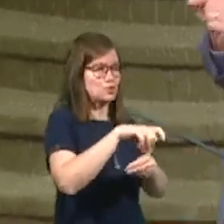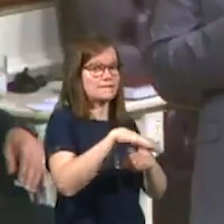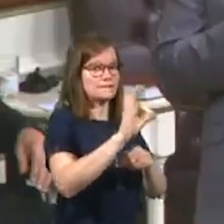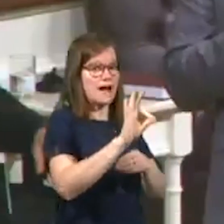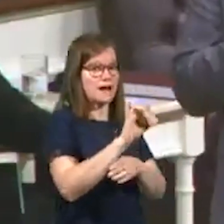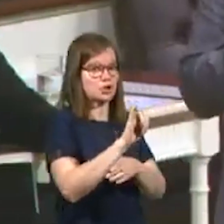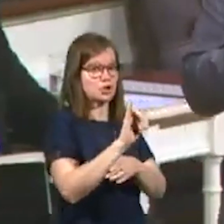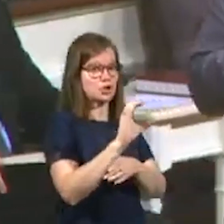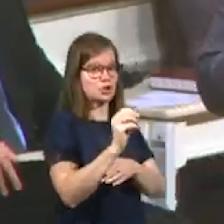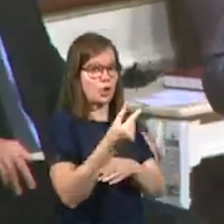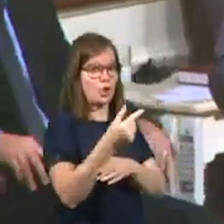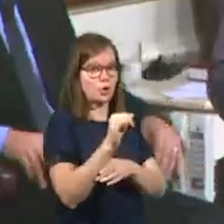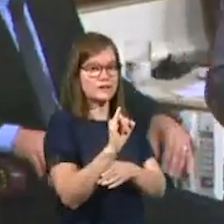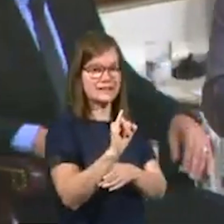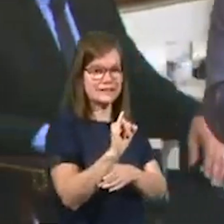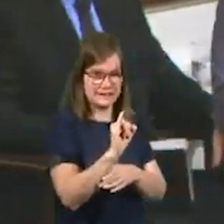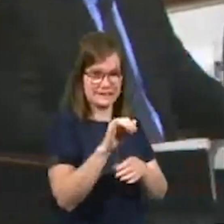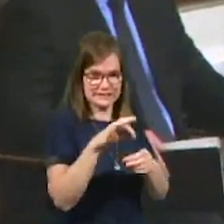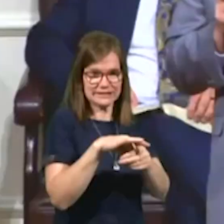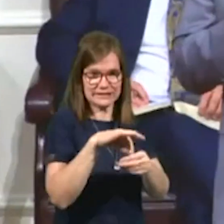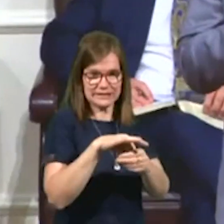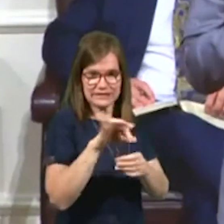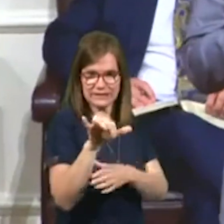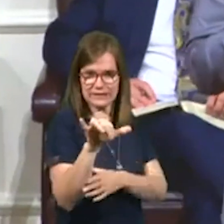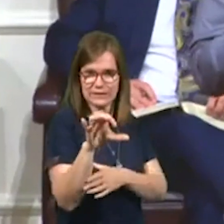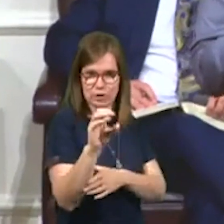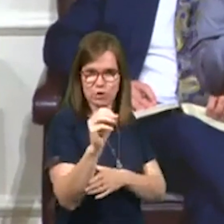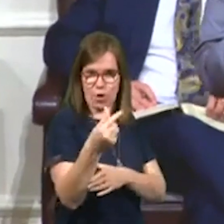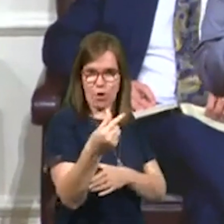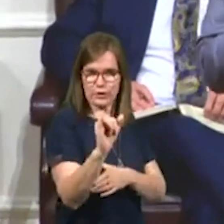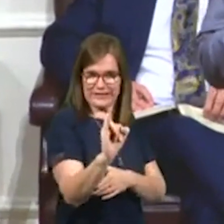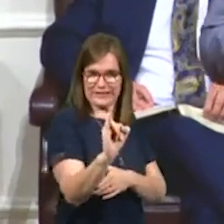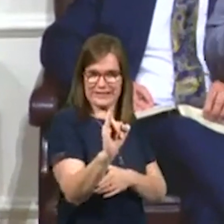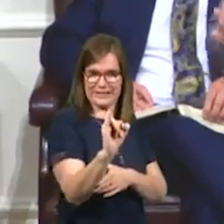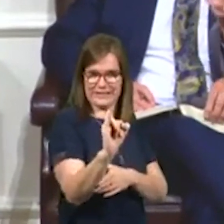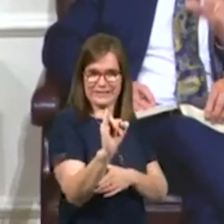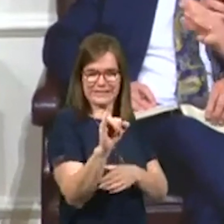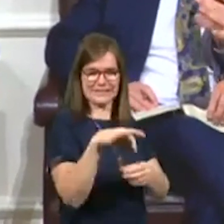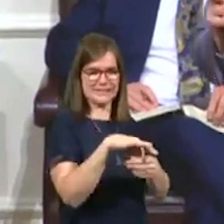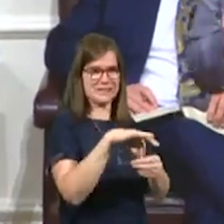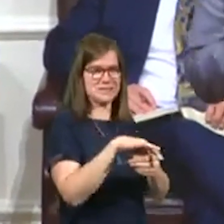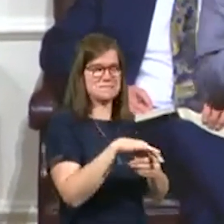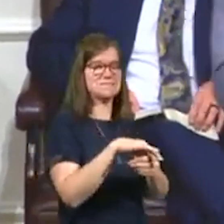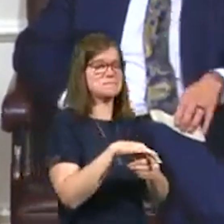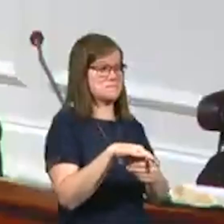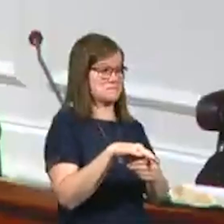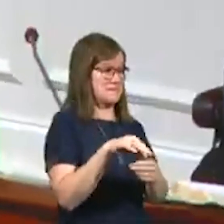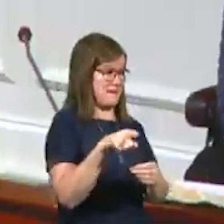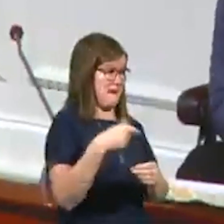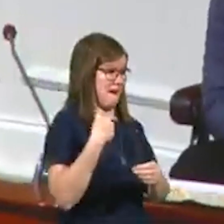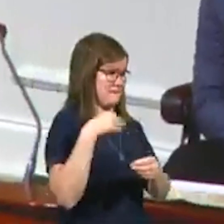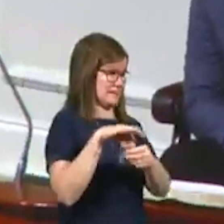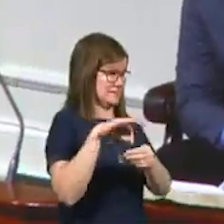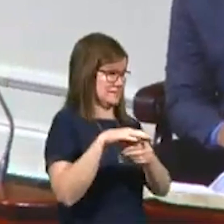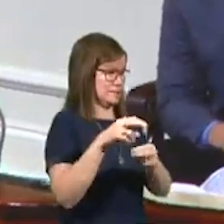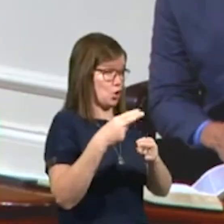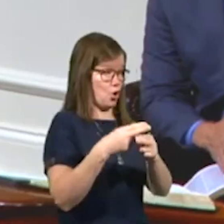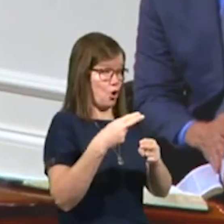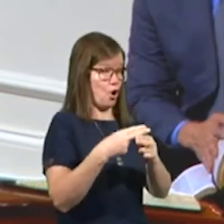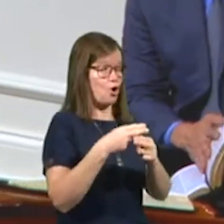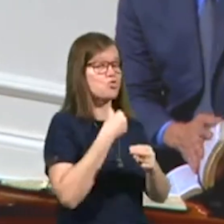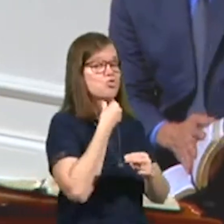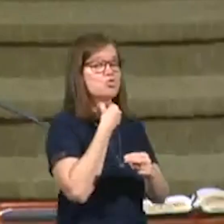Yogi tea. That's the name of it. Yogi, Y O G I Yogi tea. And there is a tea there called